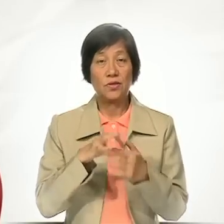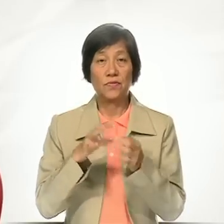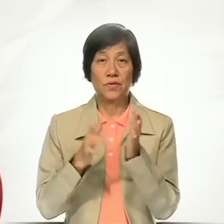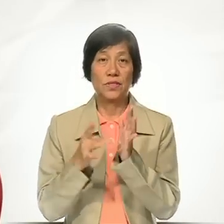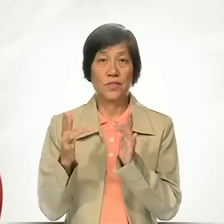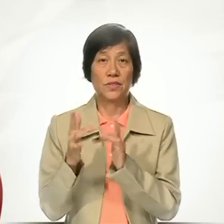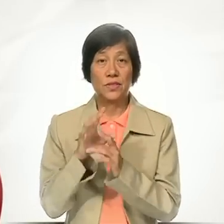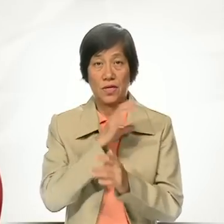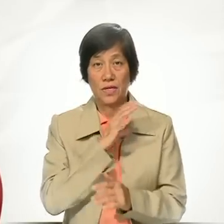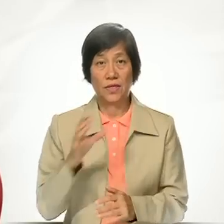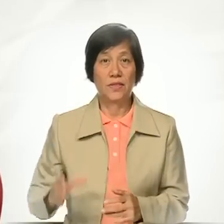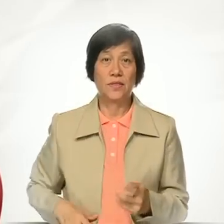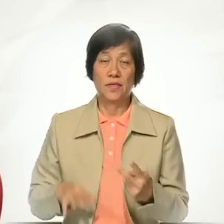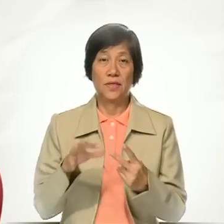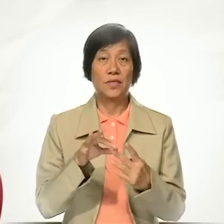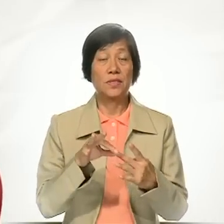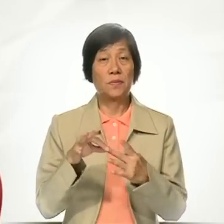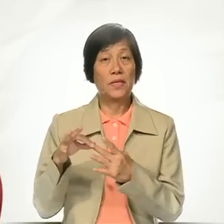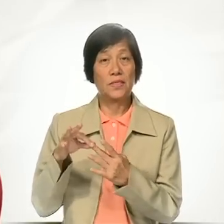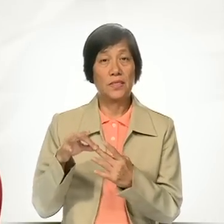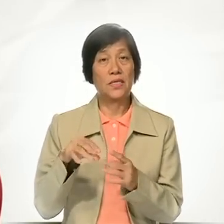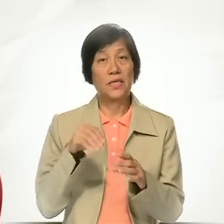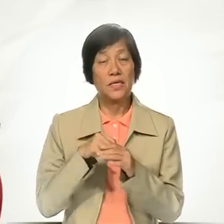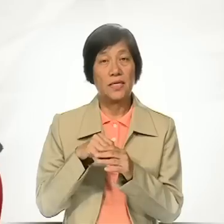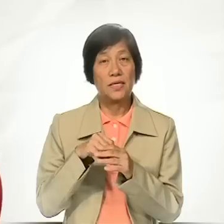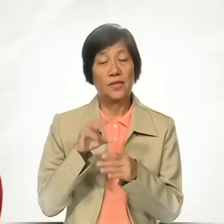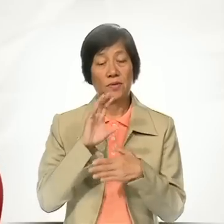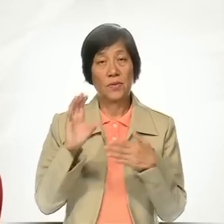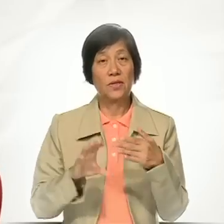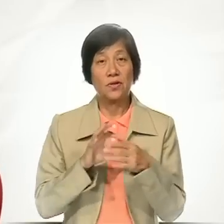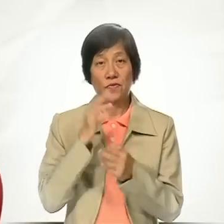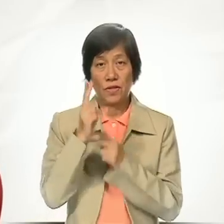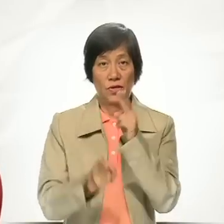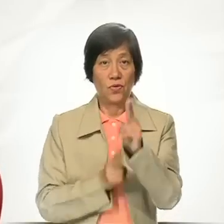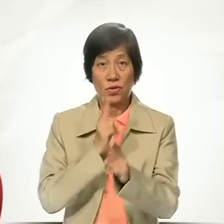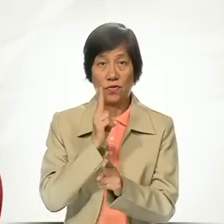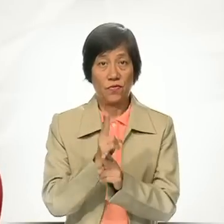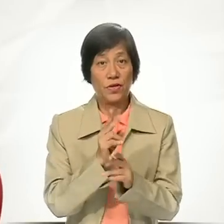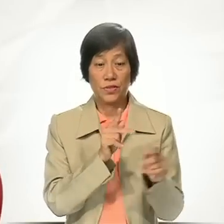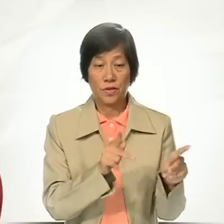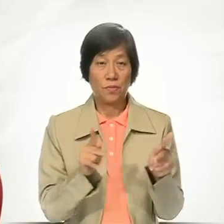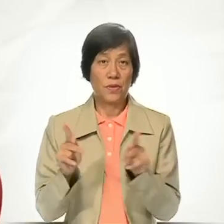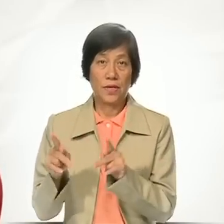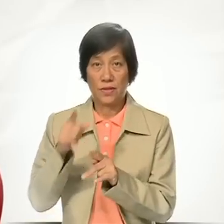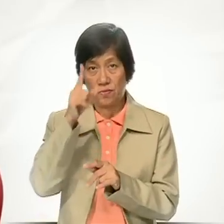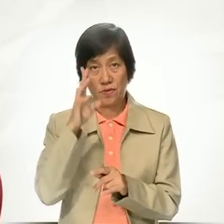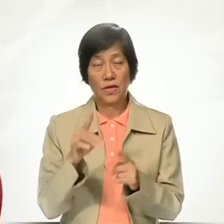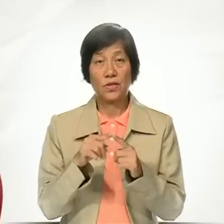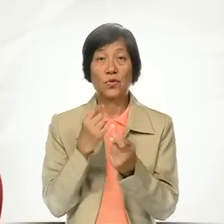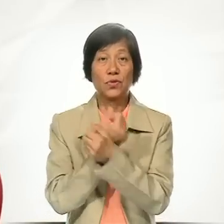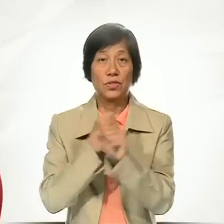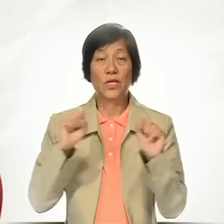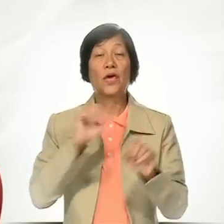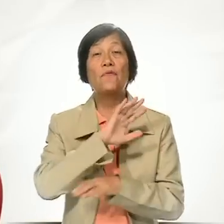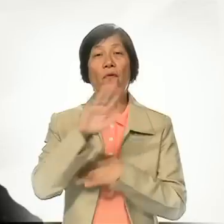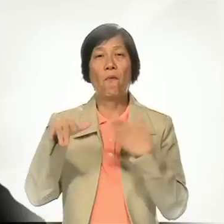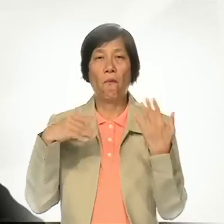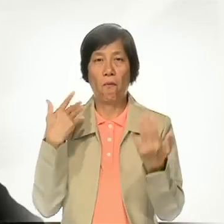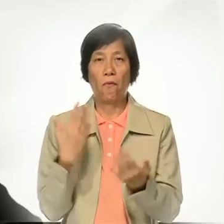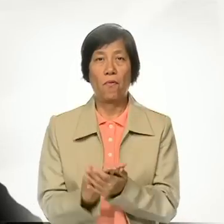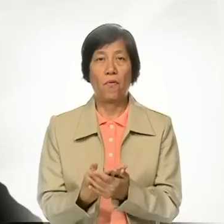especially in the fulfillment of the universal plan of God to save everyone.